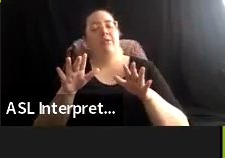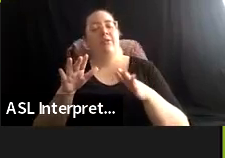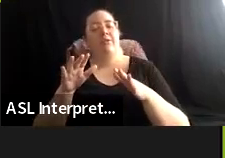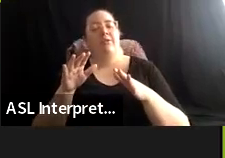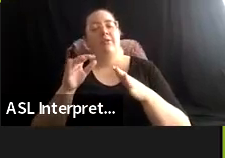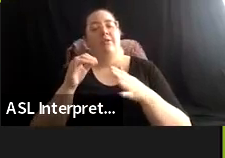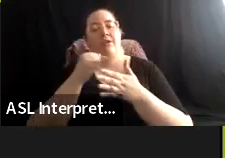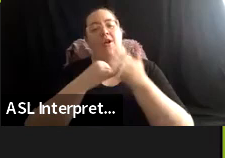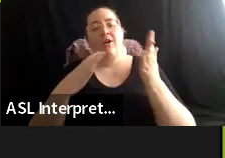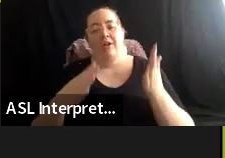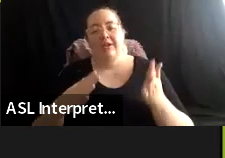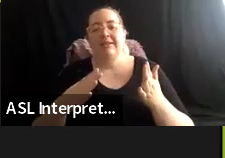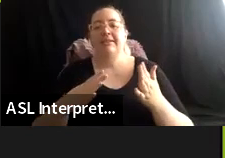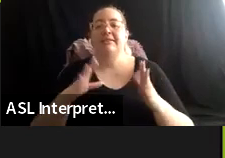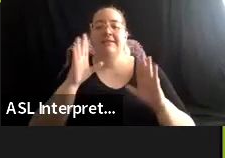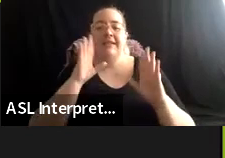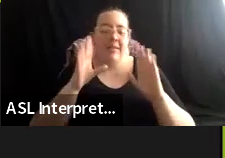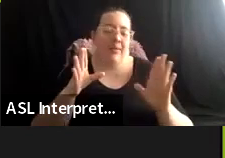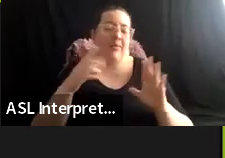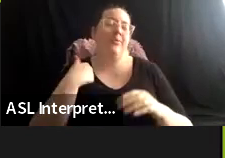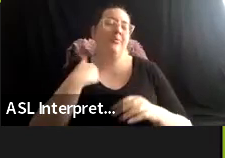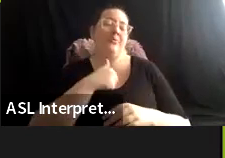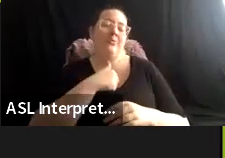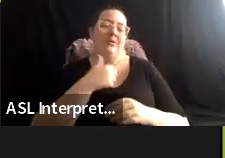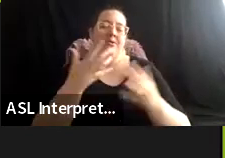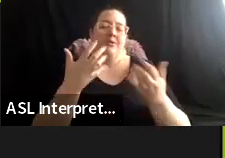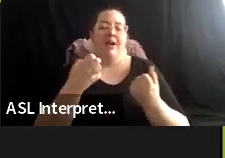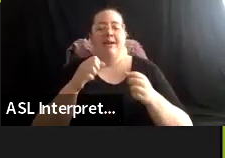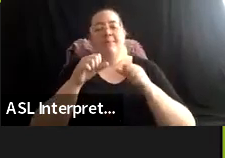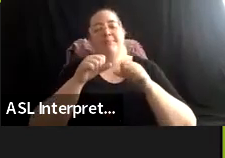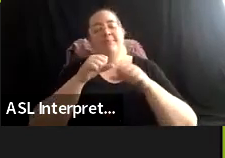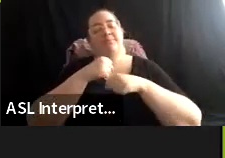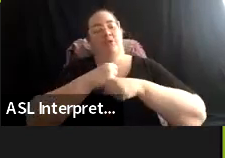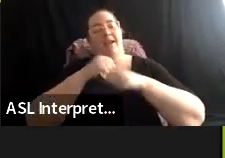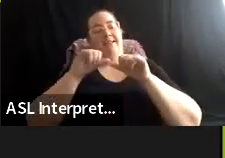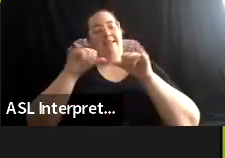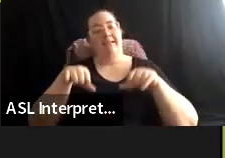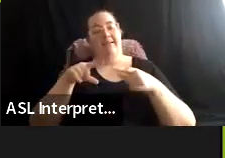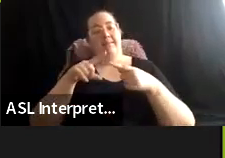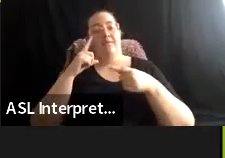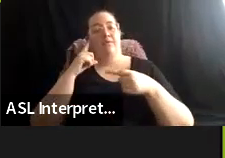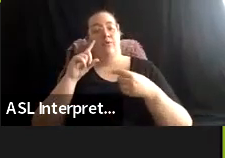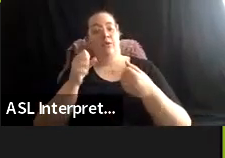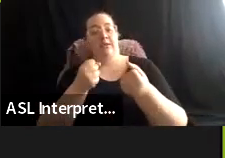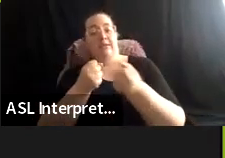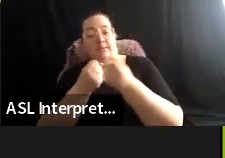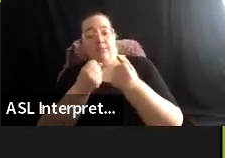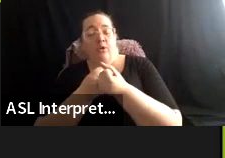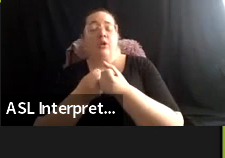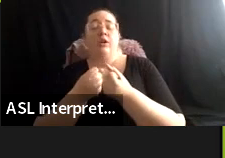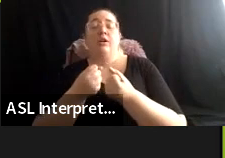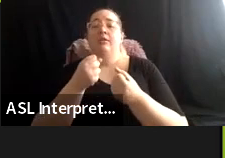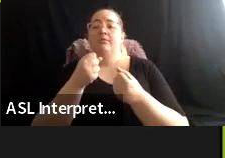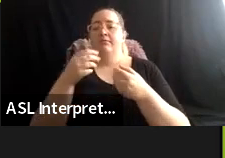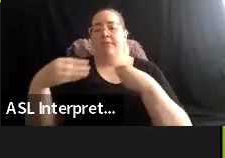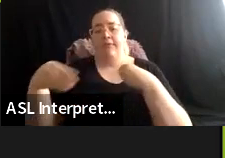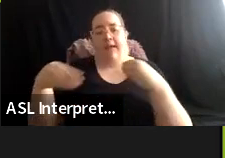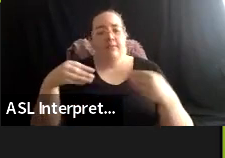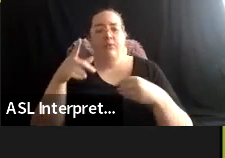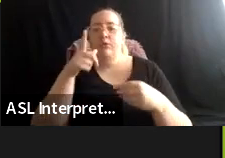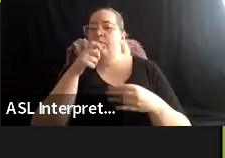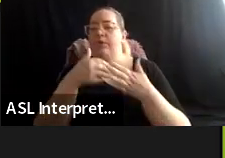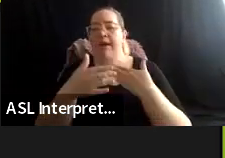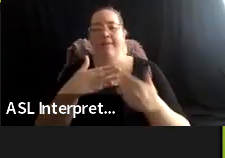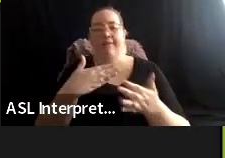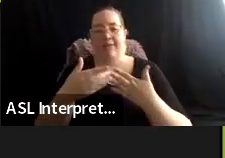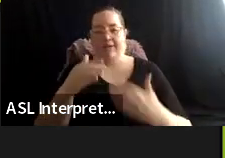of support that would, um, you know, that would be flexible to be able to support whoever said yes. And we worked